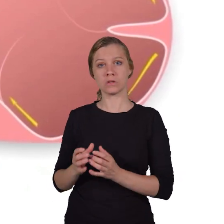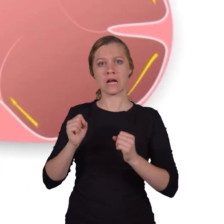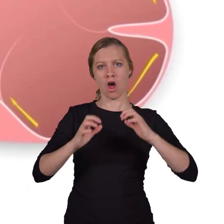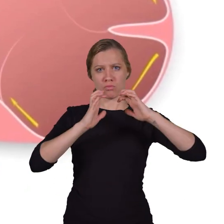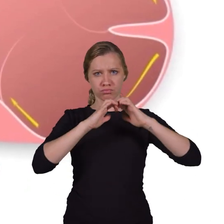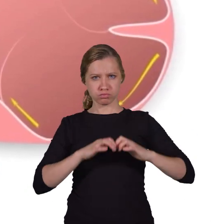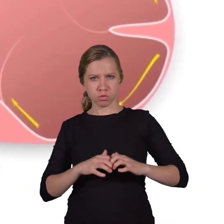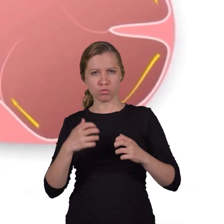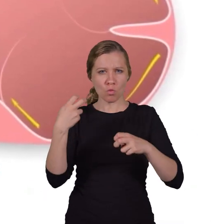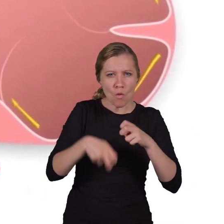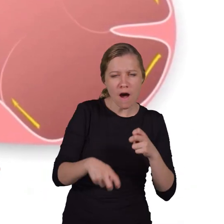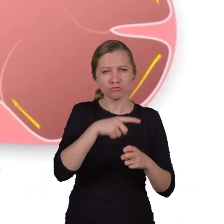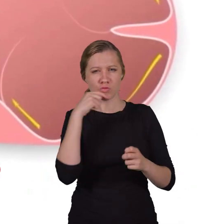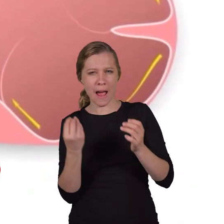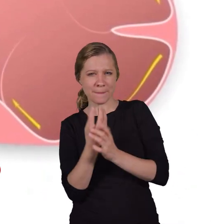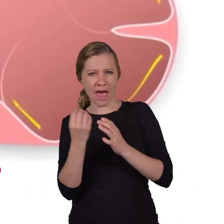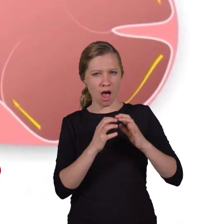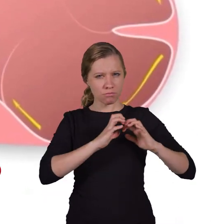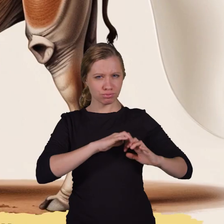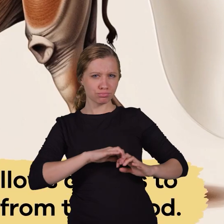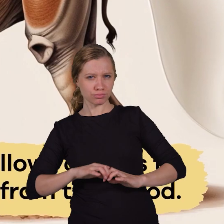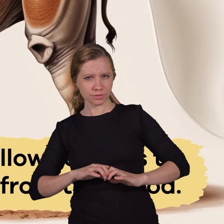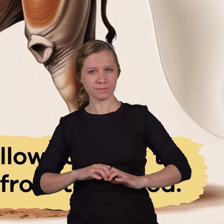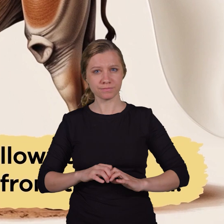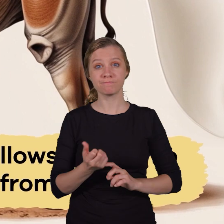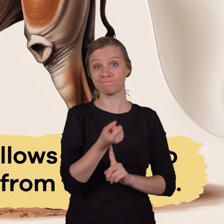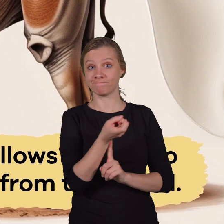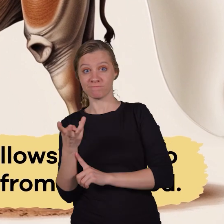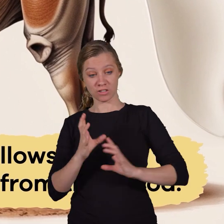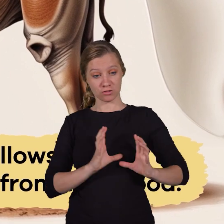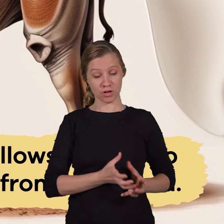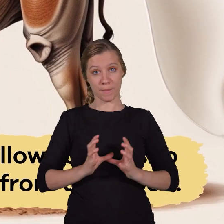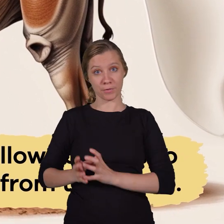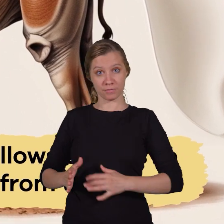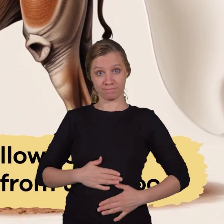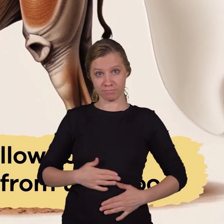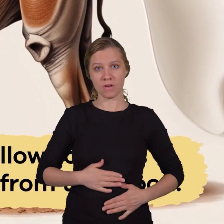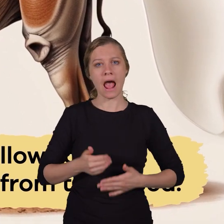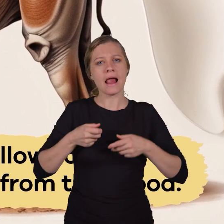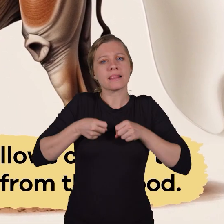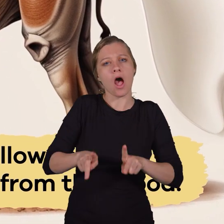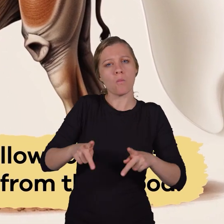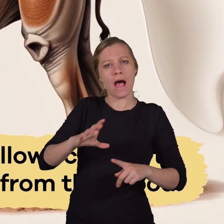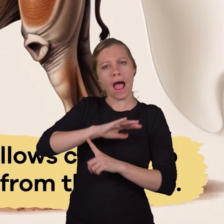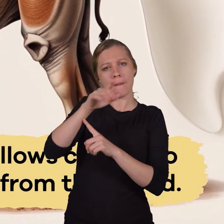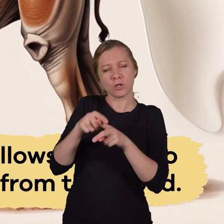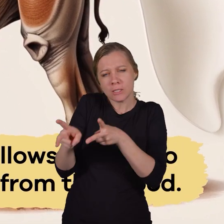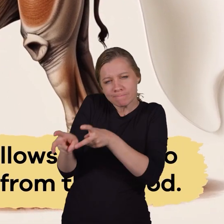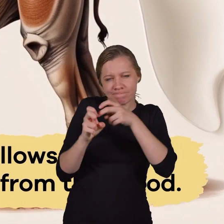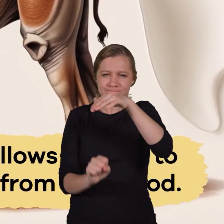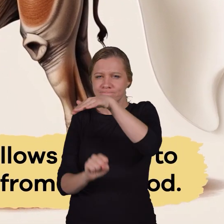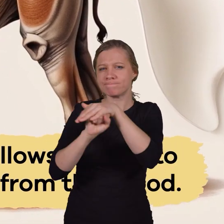the rough, dry plants more efficiently. This multi-chambered system allows camels to extract the maximum